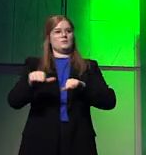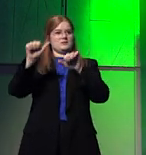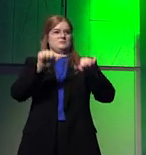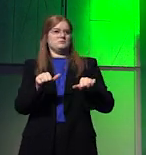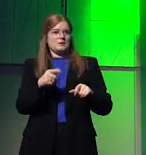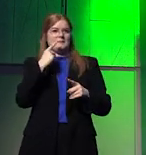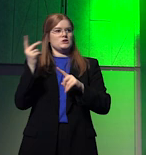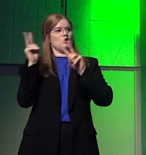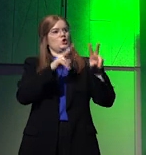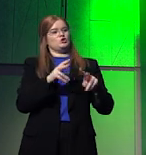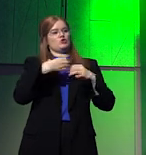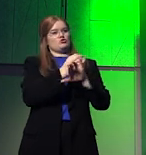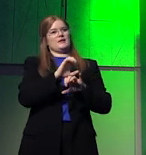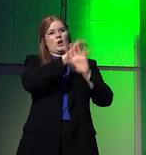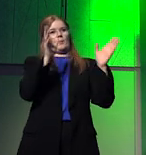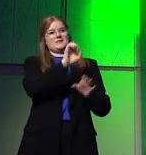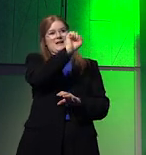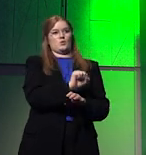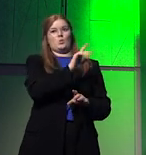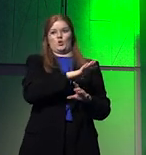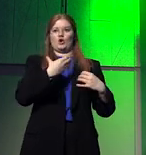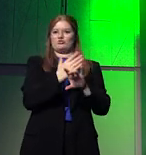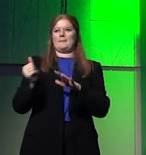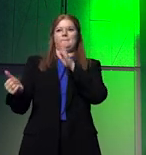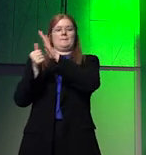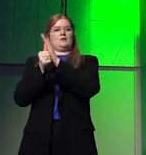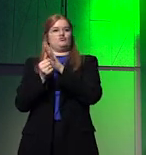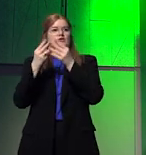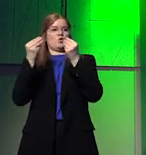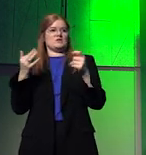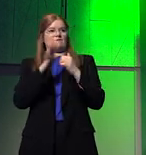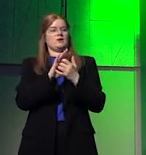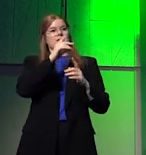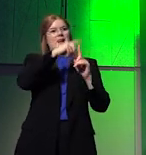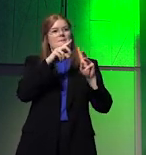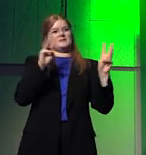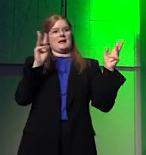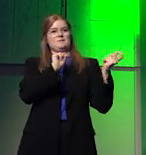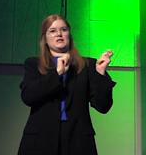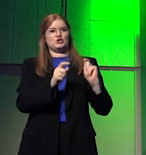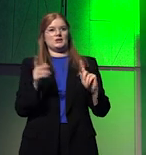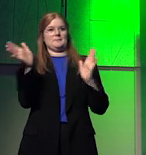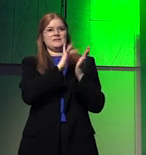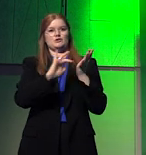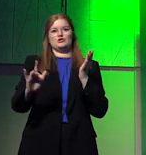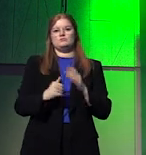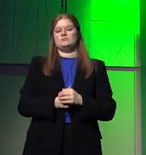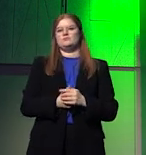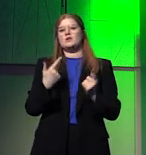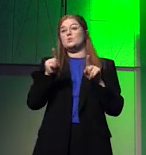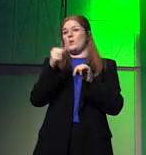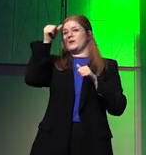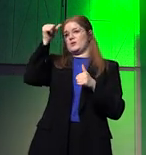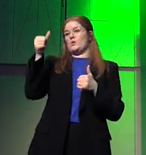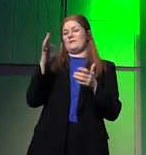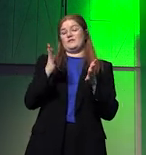South as a country of primary resort in terms of climate adaptation and climate mitigation. We also know by now,